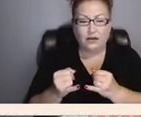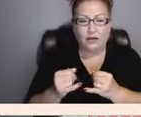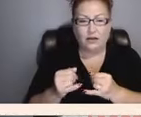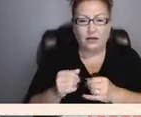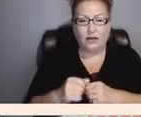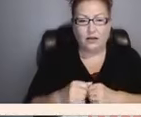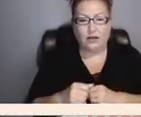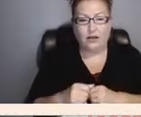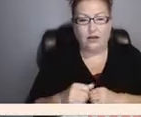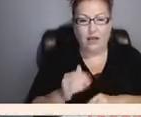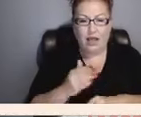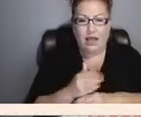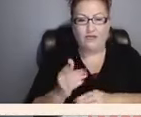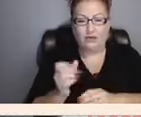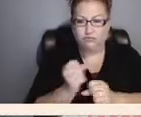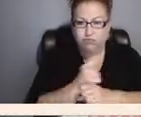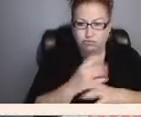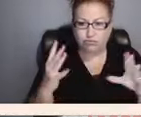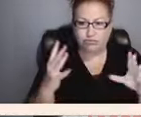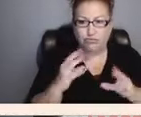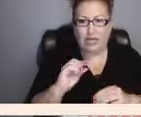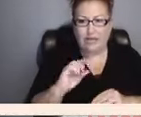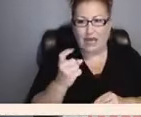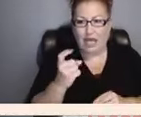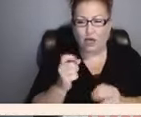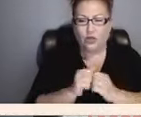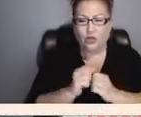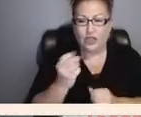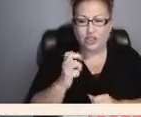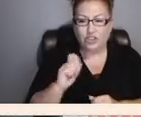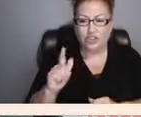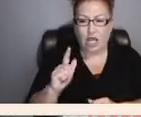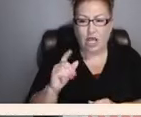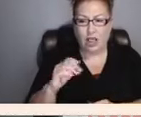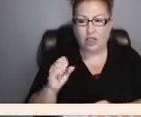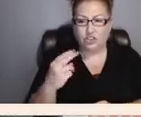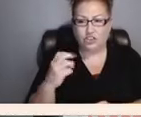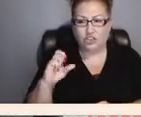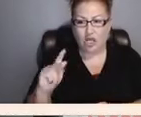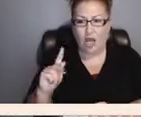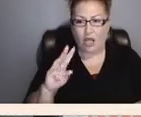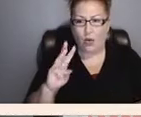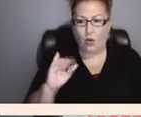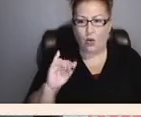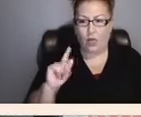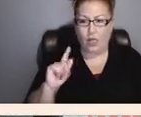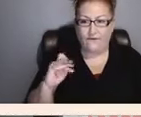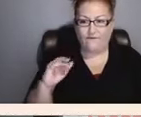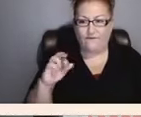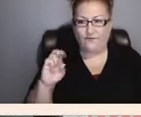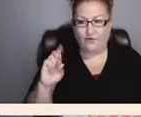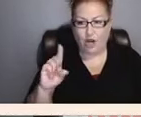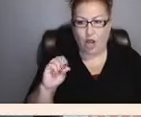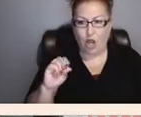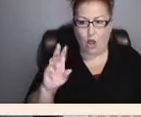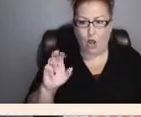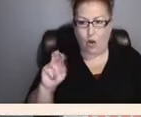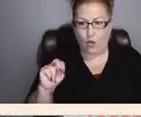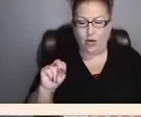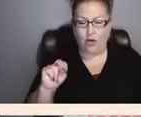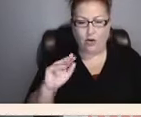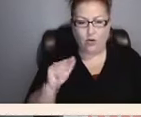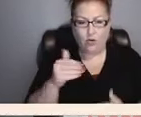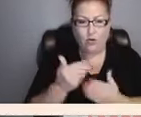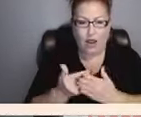explosion and diagnosed with shell shock, Wilfred Owen arrives at Craig Lockhart